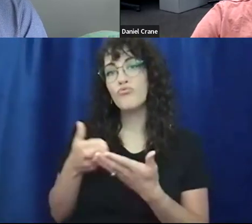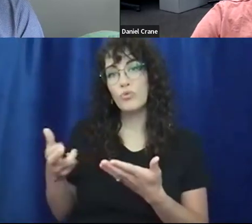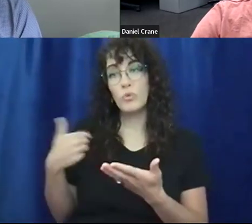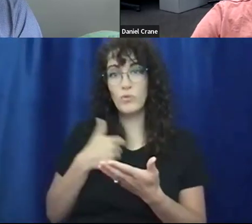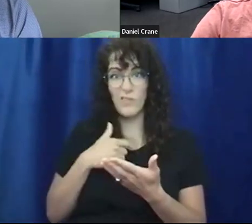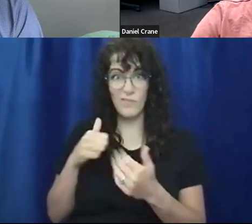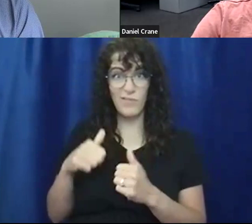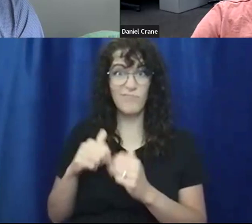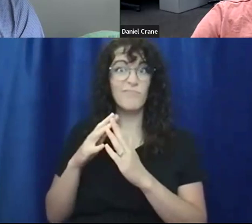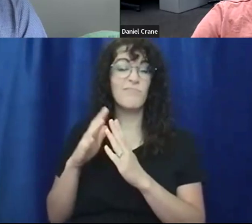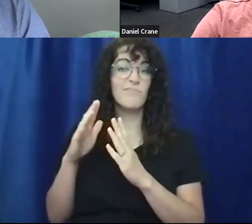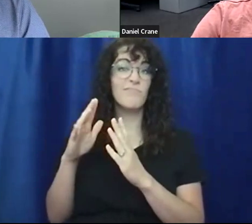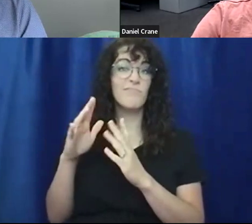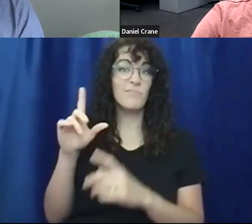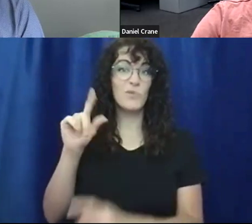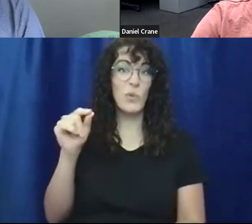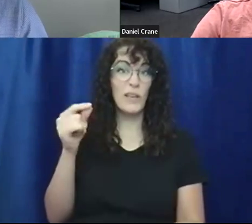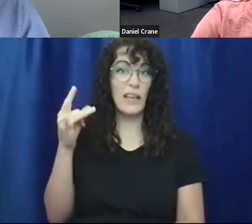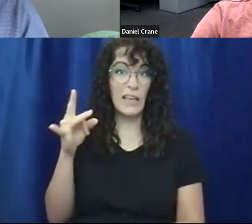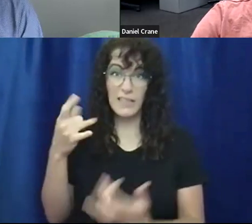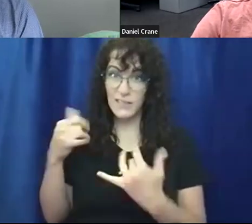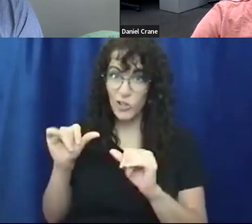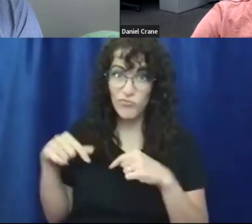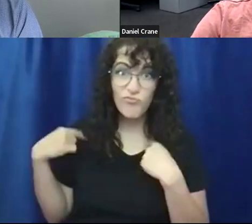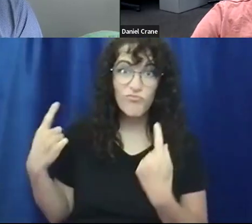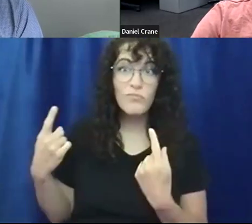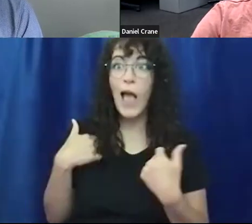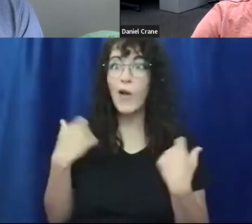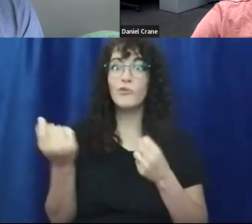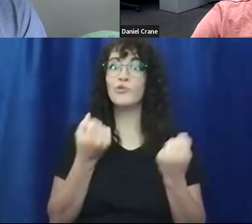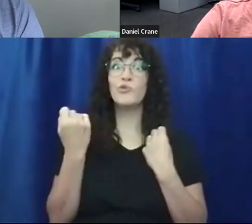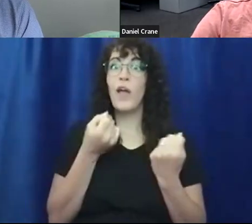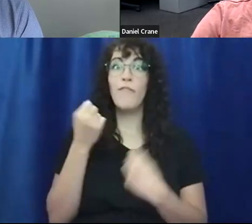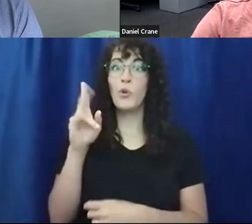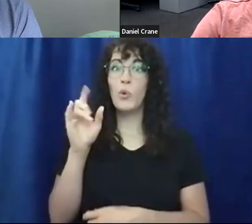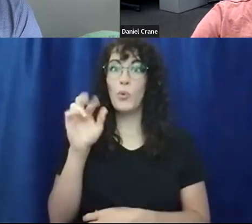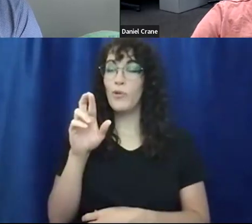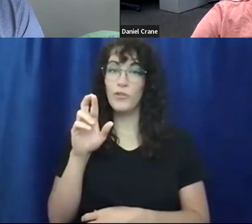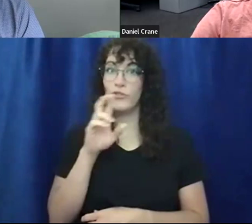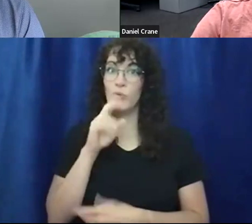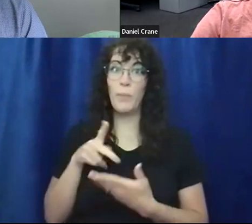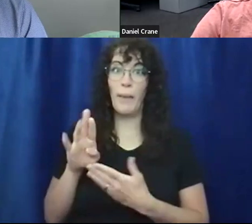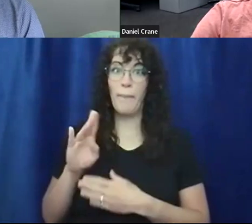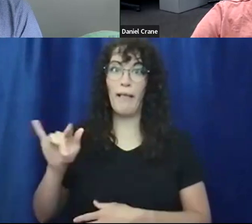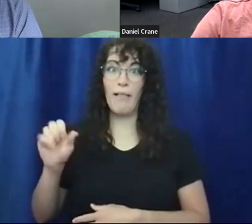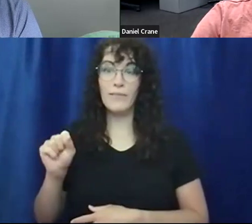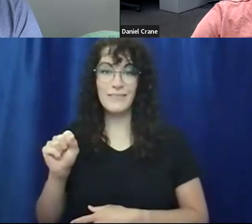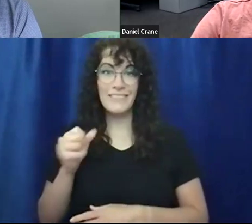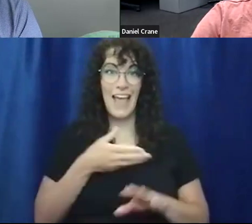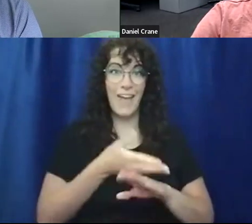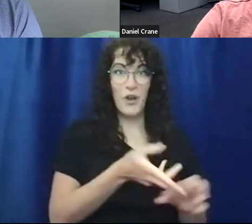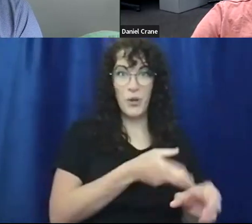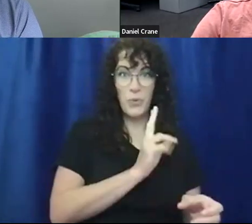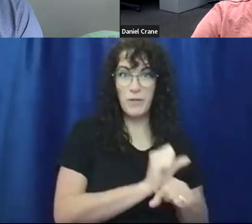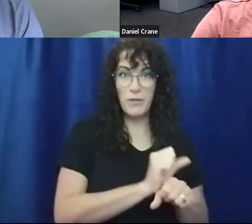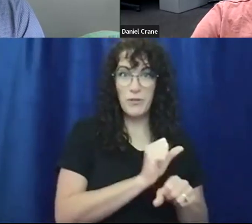since 2018. You know, I was driving Uber around just to keep the lights on when I first left my career. Um, didn't know what was going to happen was,